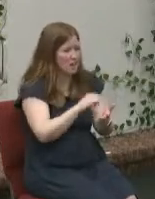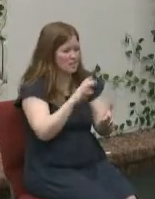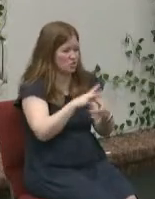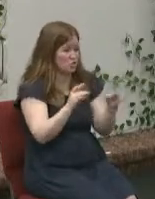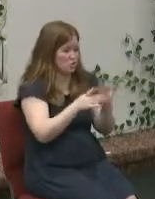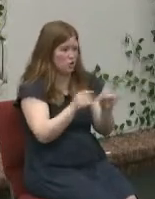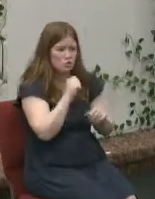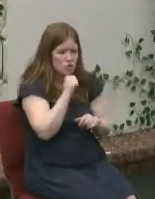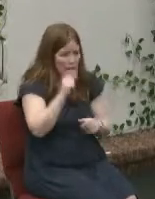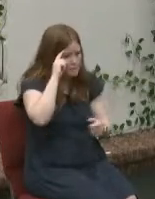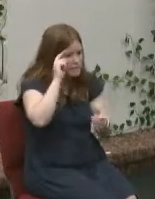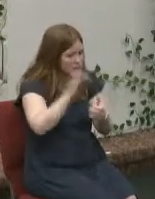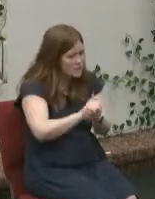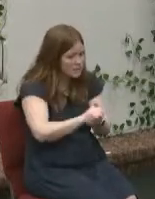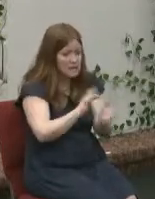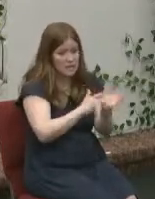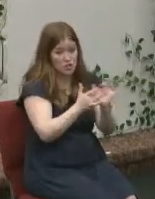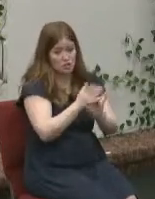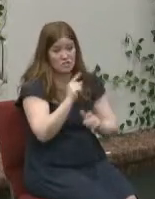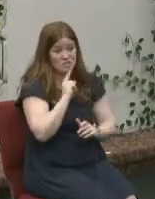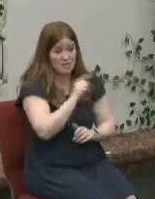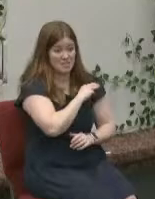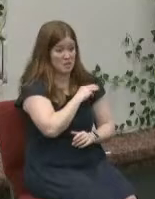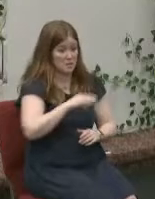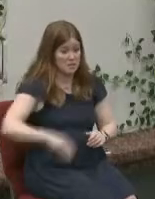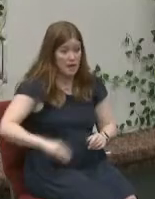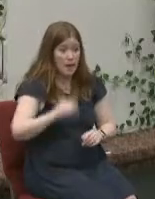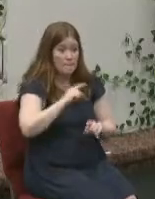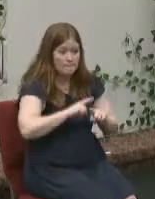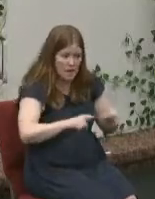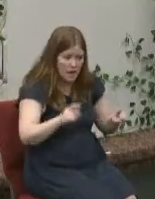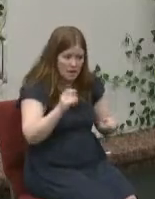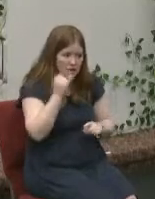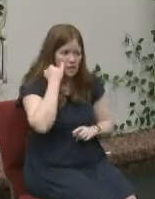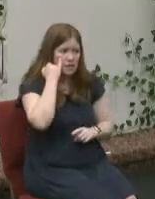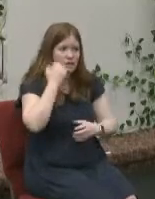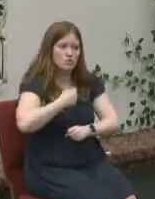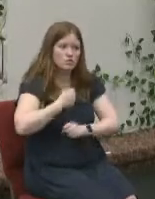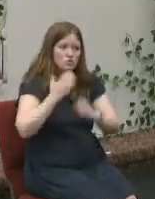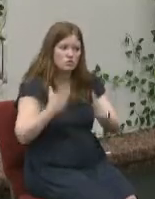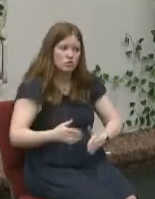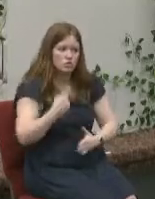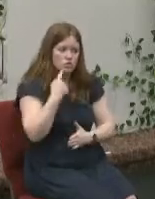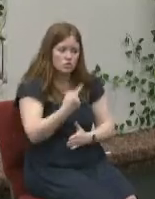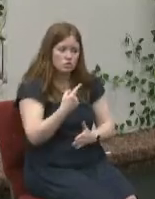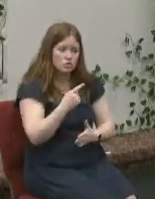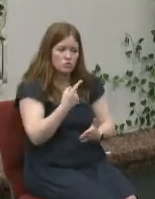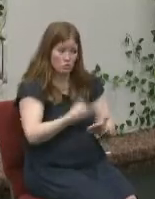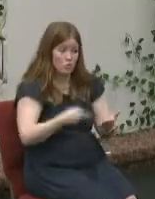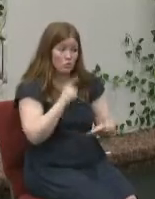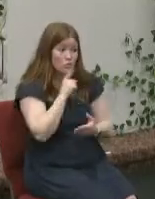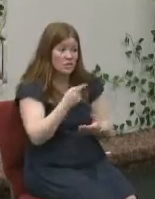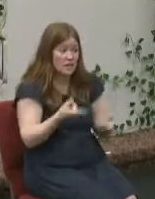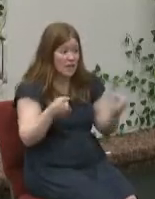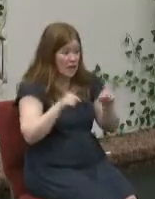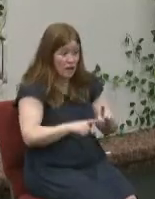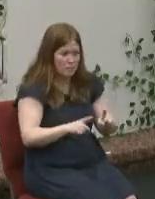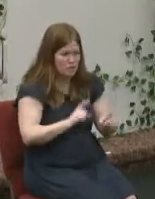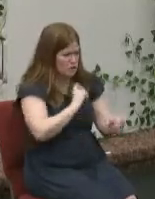jesus the messiah but wouldn't you think if the soldiers told you what happened that you might even consider changing your mind not at all